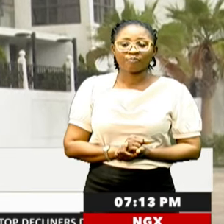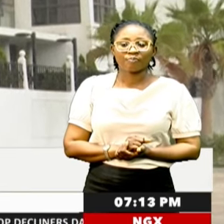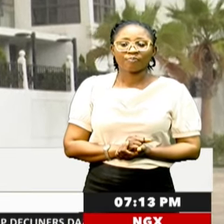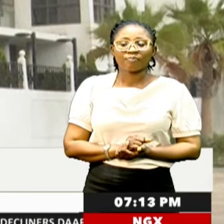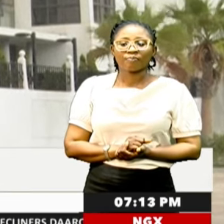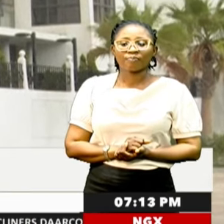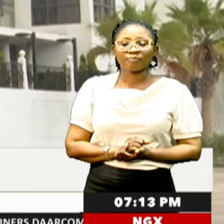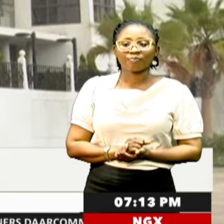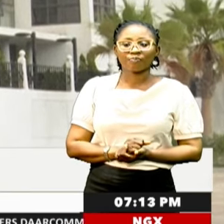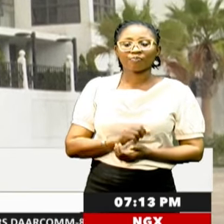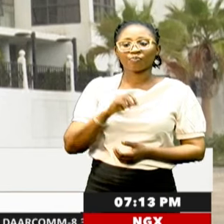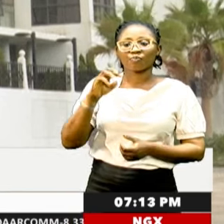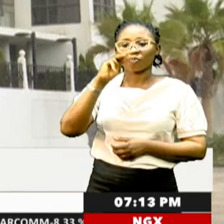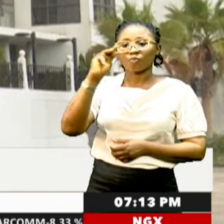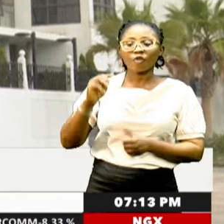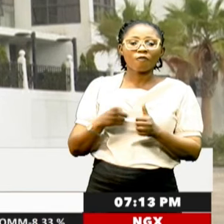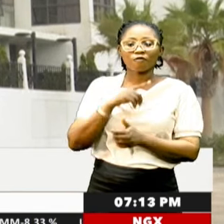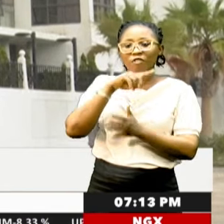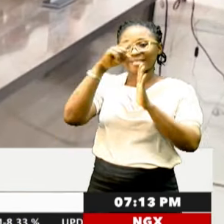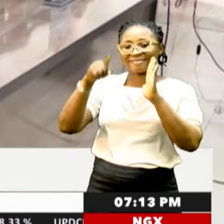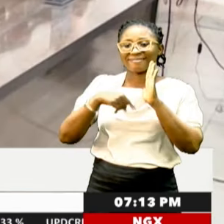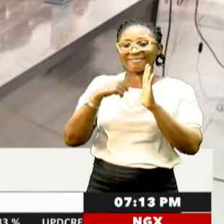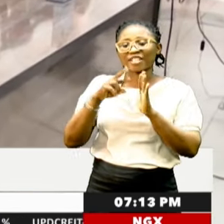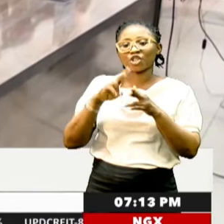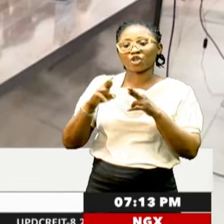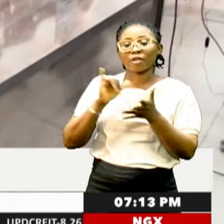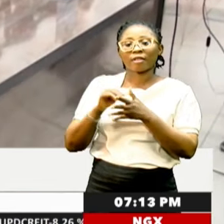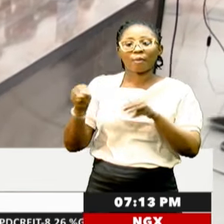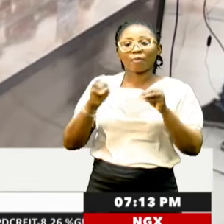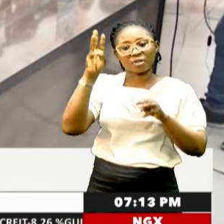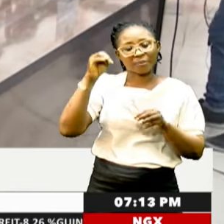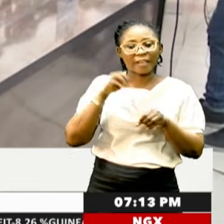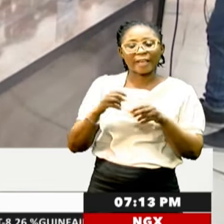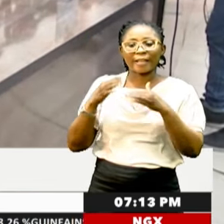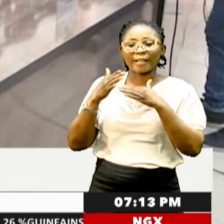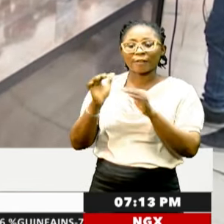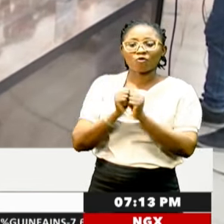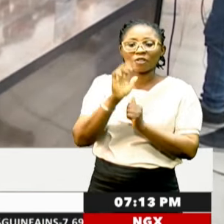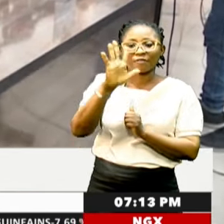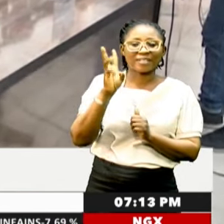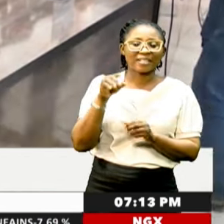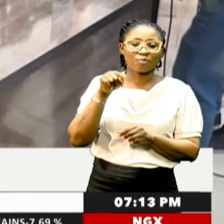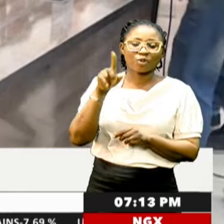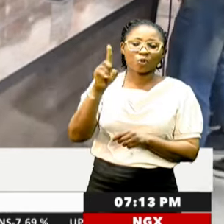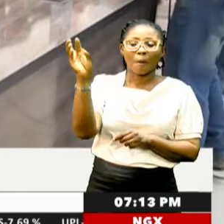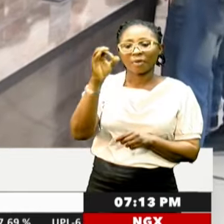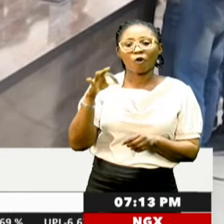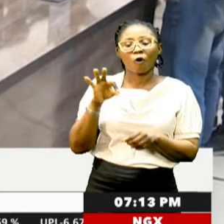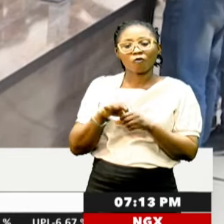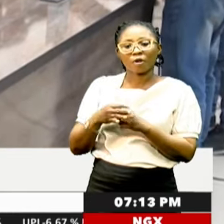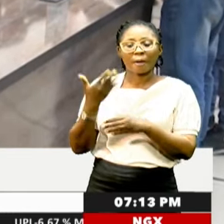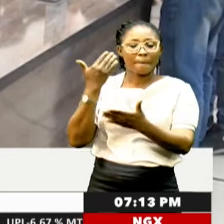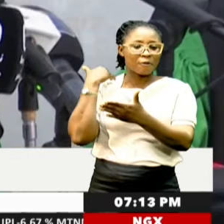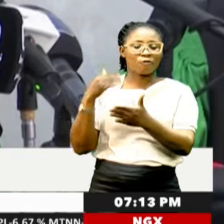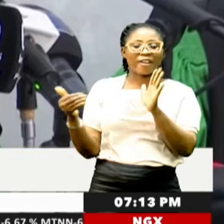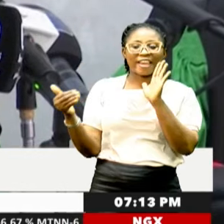Monday's first-round results that put Gajwani in the lead with 56.12% of the vote. Ahead of his